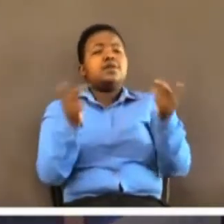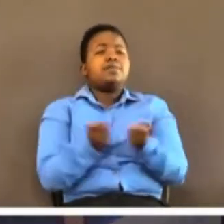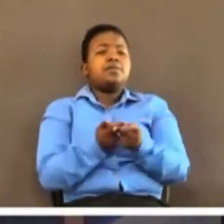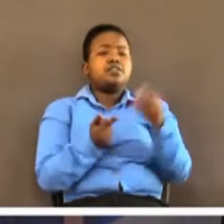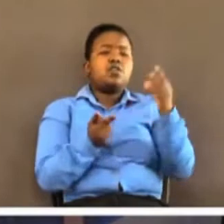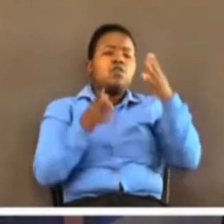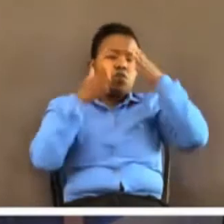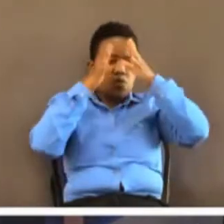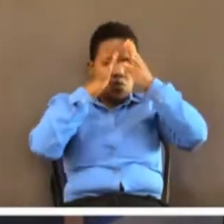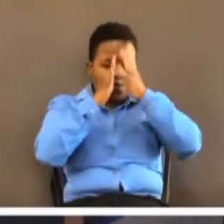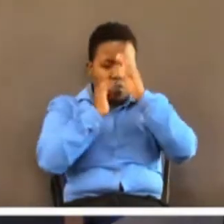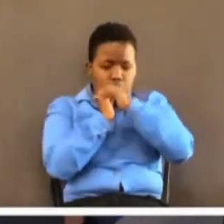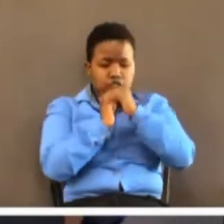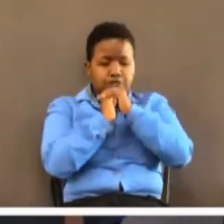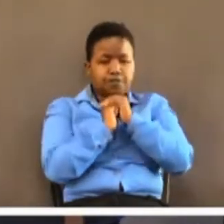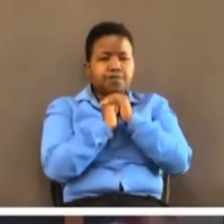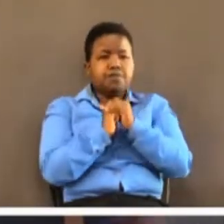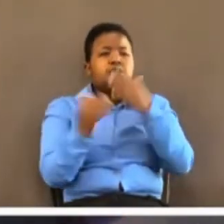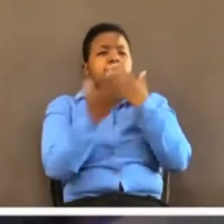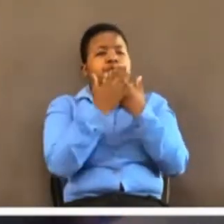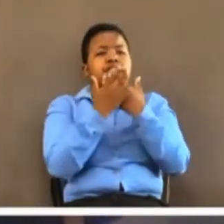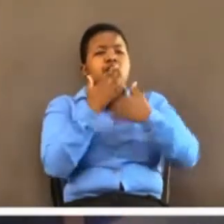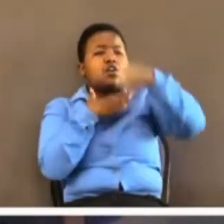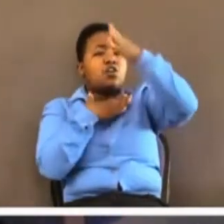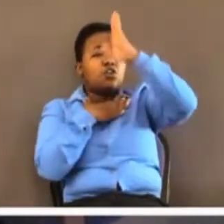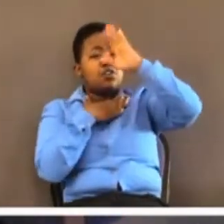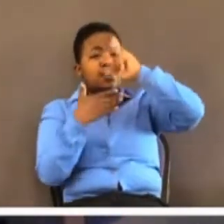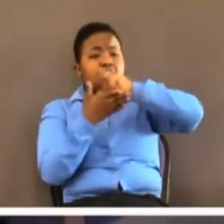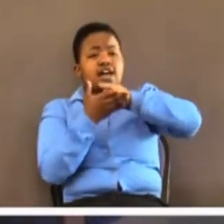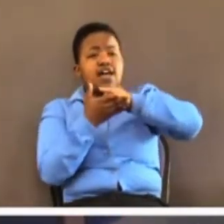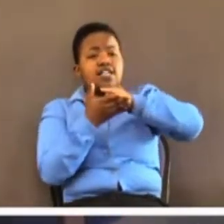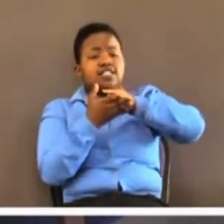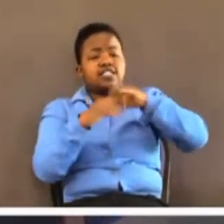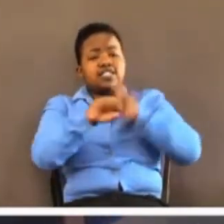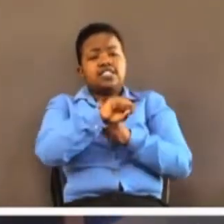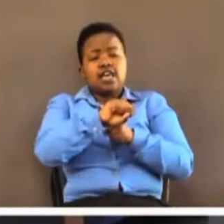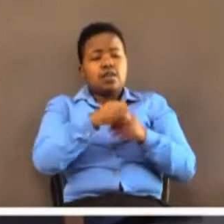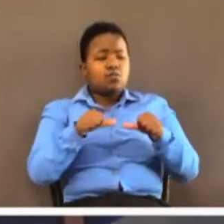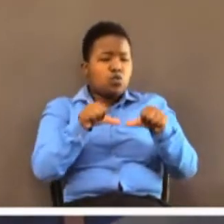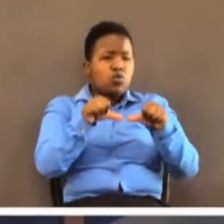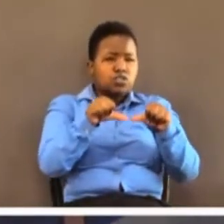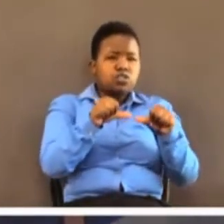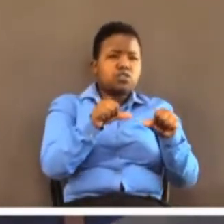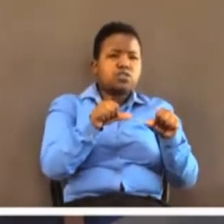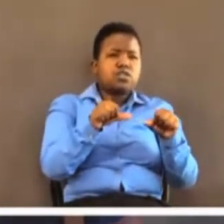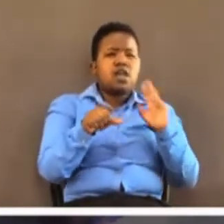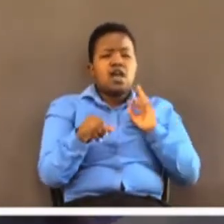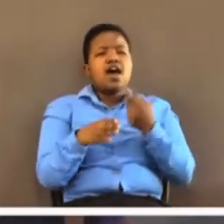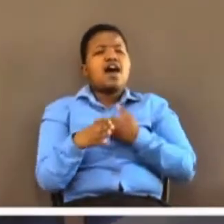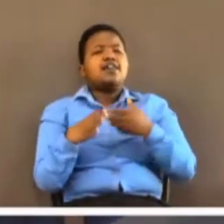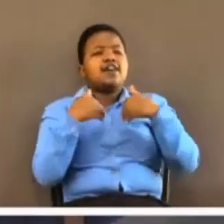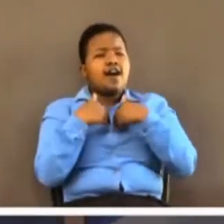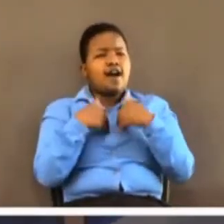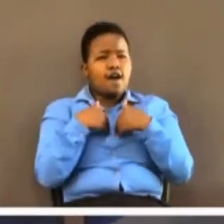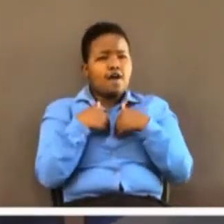worship. And we thank God for what he's doing. And as time goes by, I'm sure we are going to return to more normalcy and